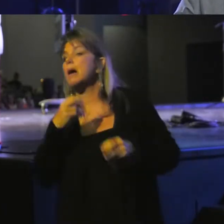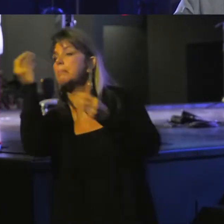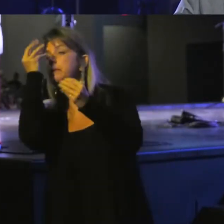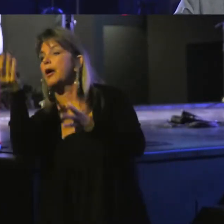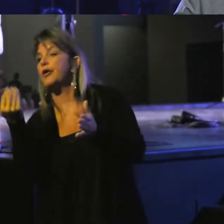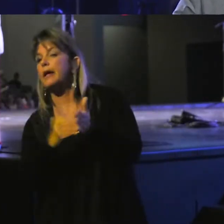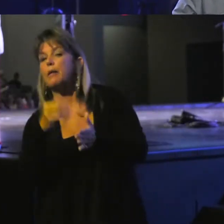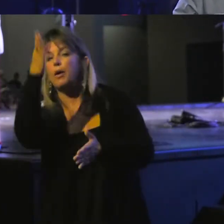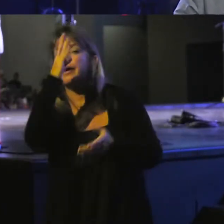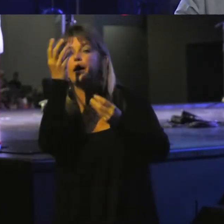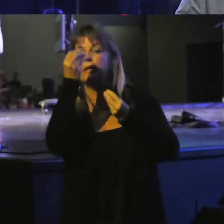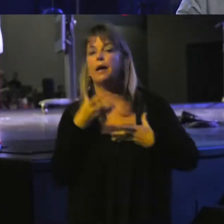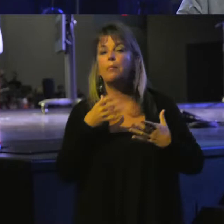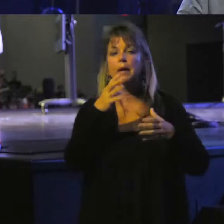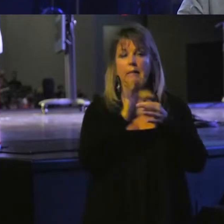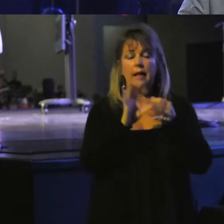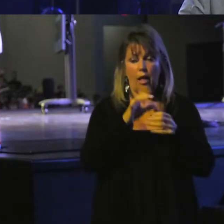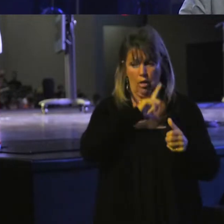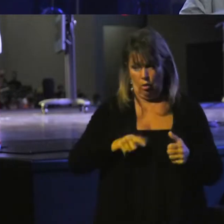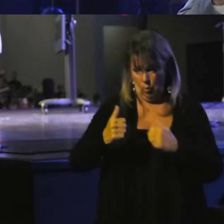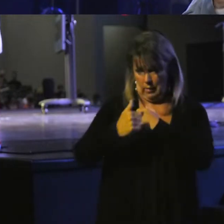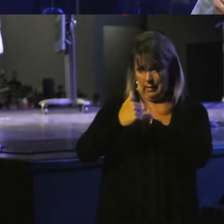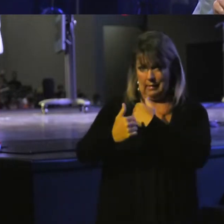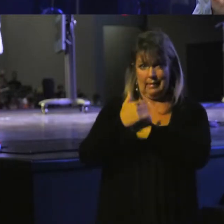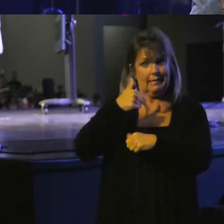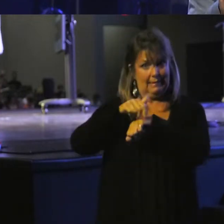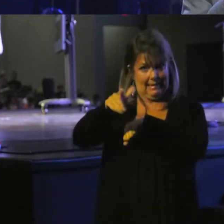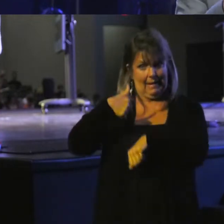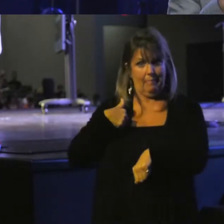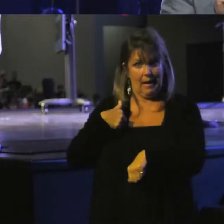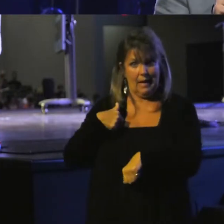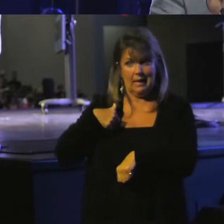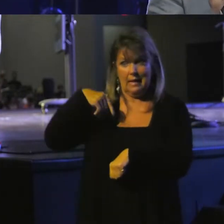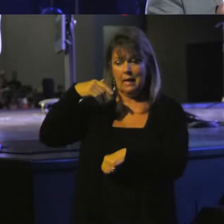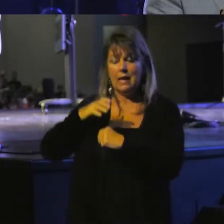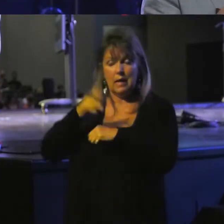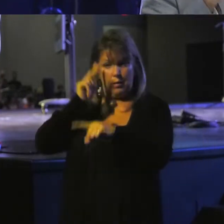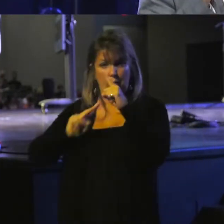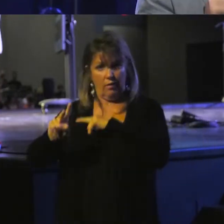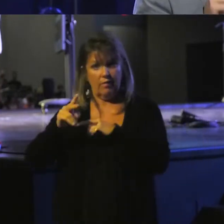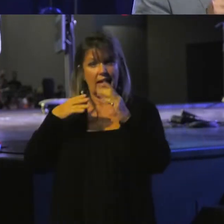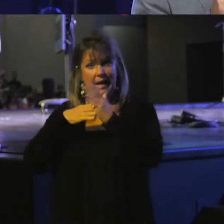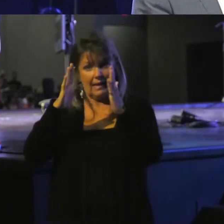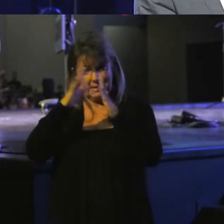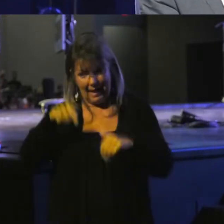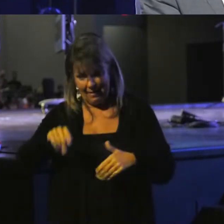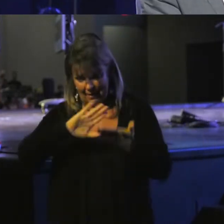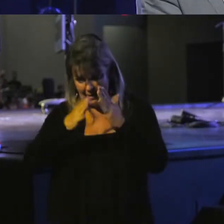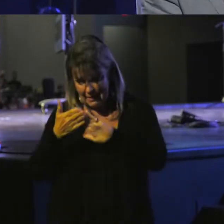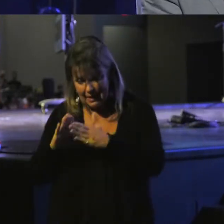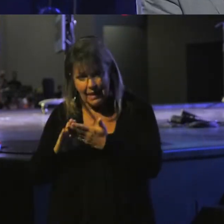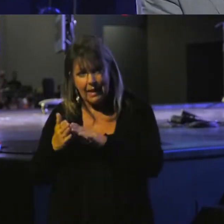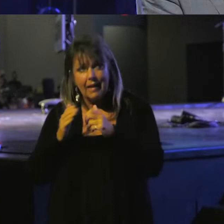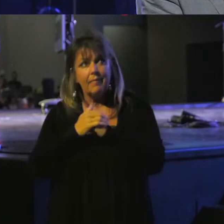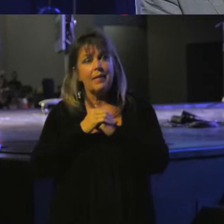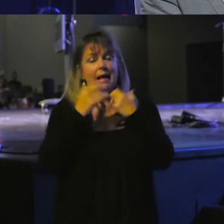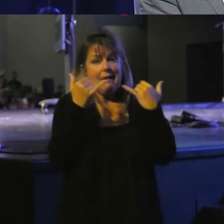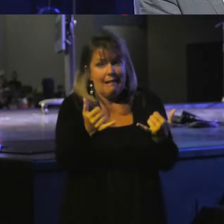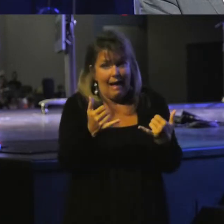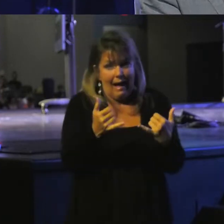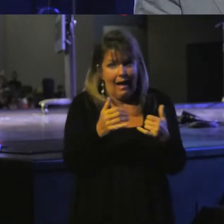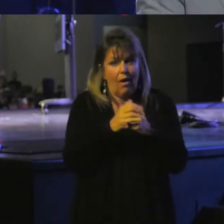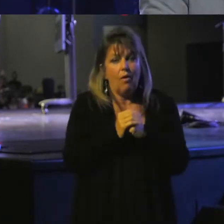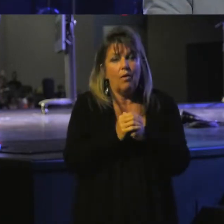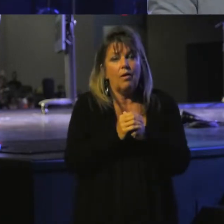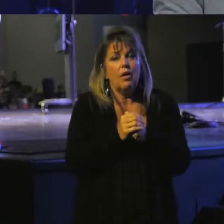God told me to say. The Lord sent me to prophesy against the house in this city and all the words you have heard. Now therefore,